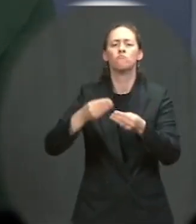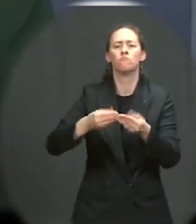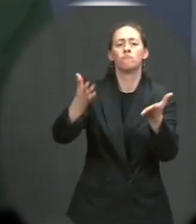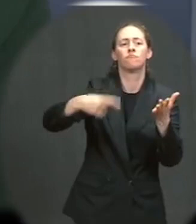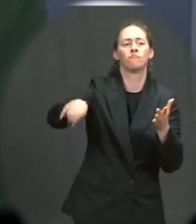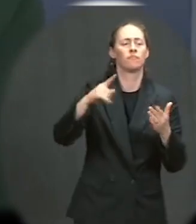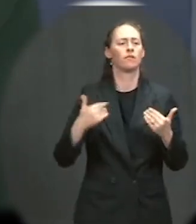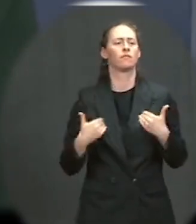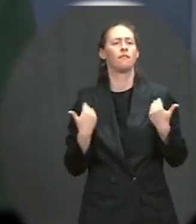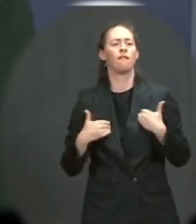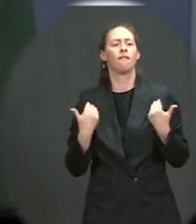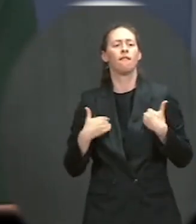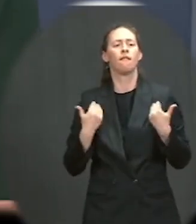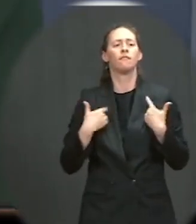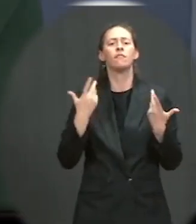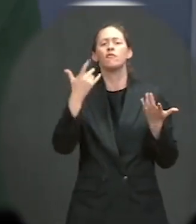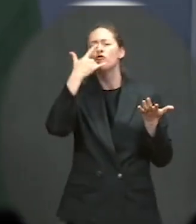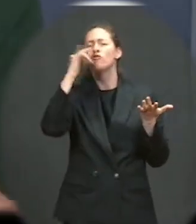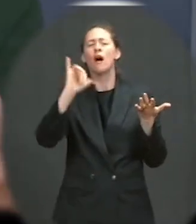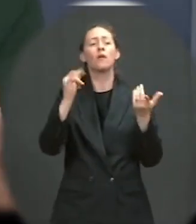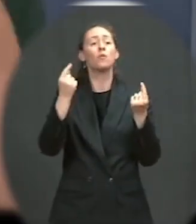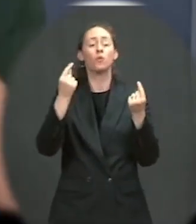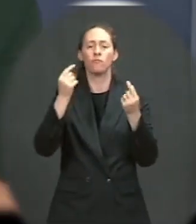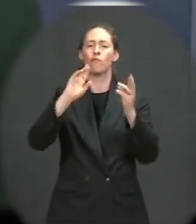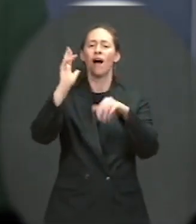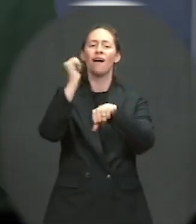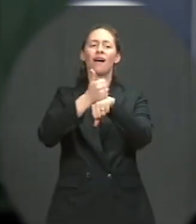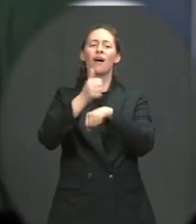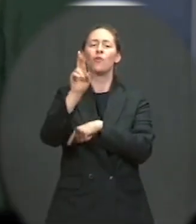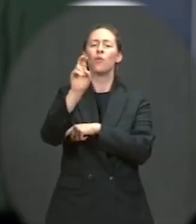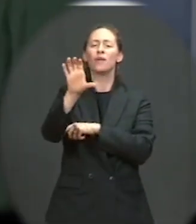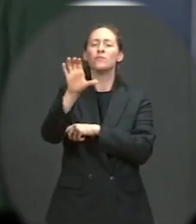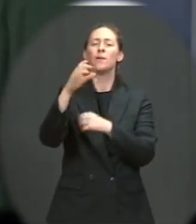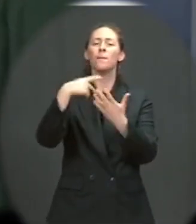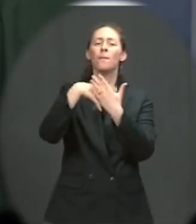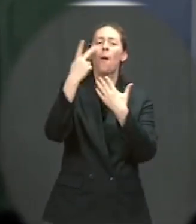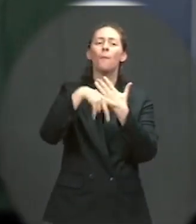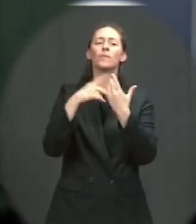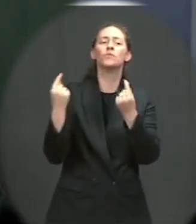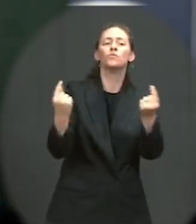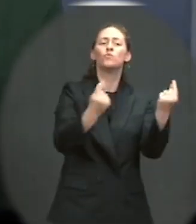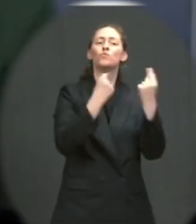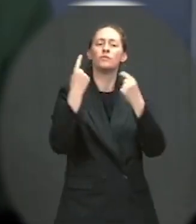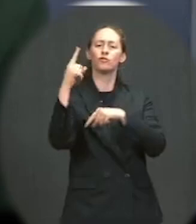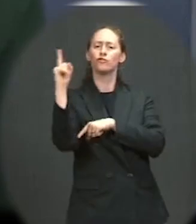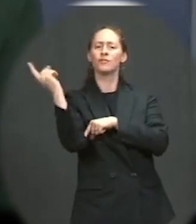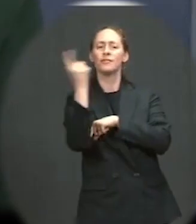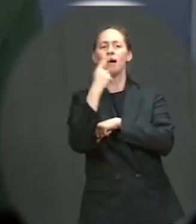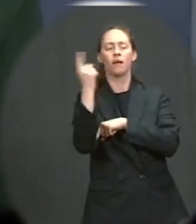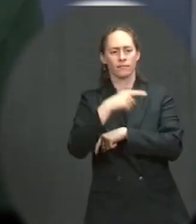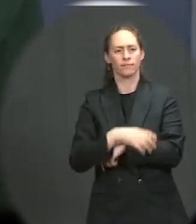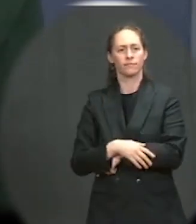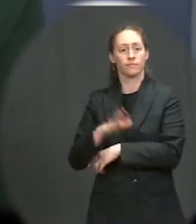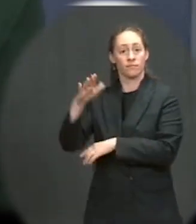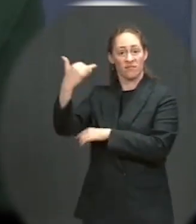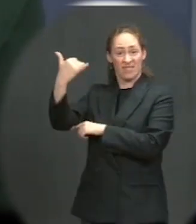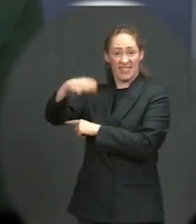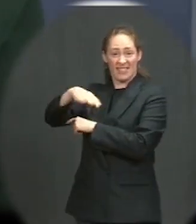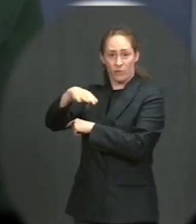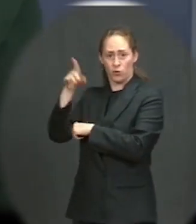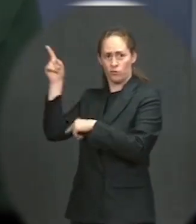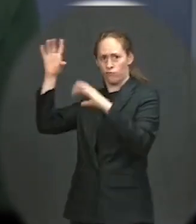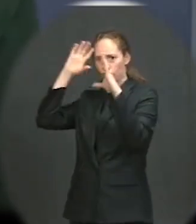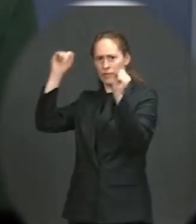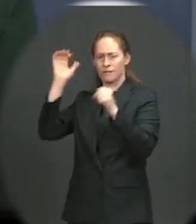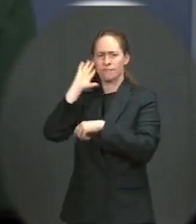assets. I'd also note today, and obviously the president will speak to all of this later this afternoon, today the vice president will hold a listening